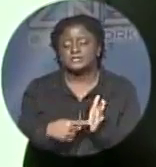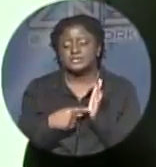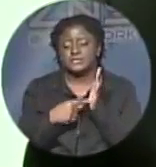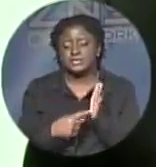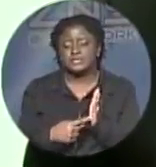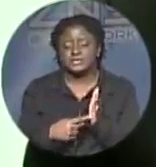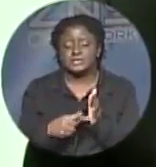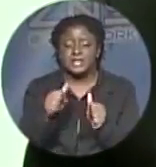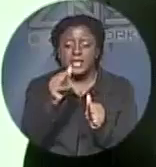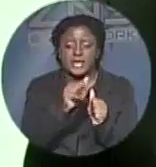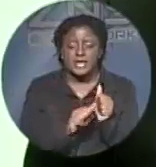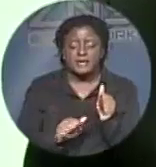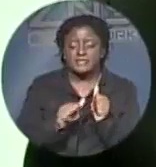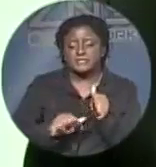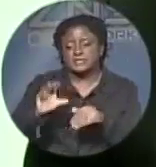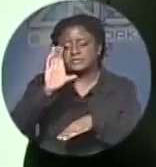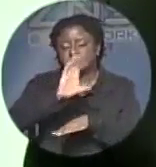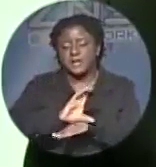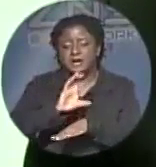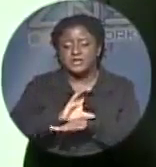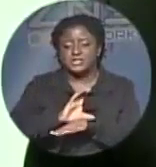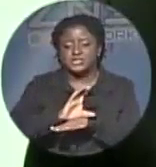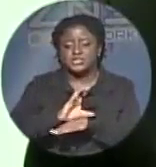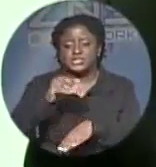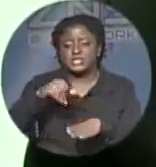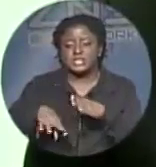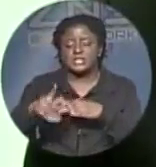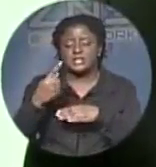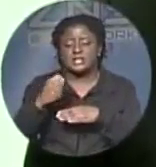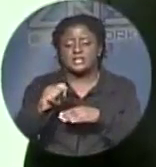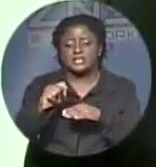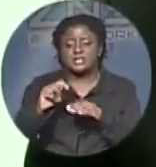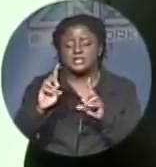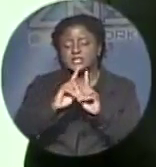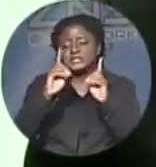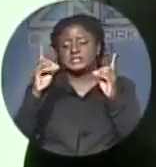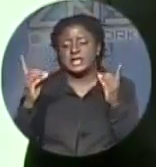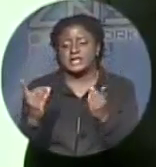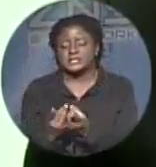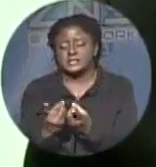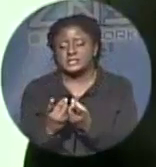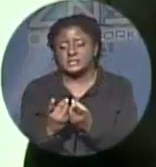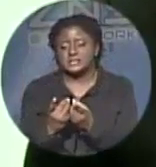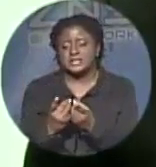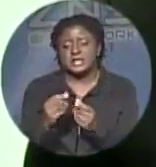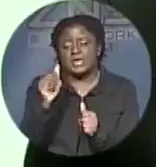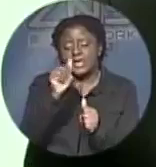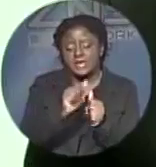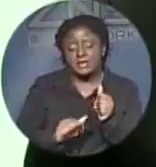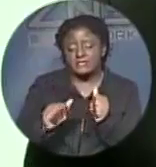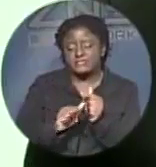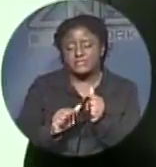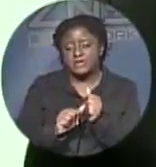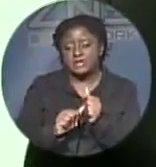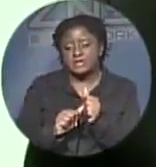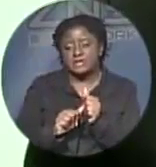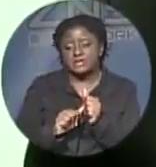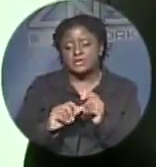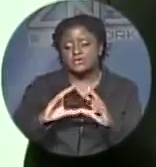every parish in the diocese, every congregation in that parish.